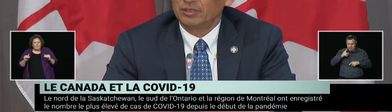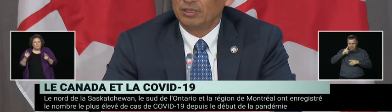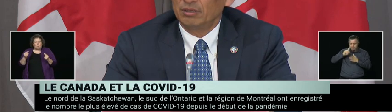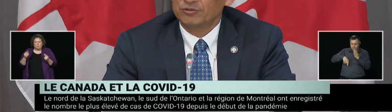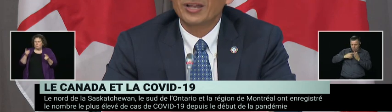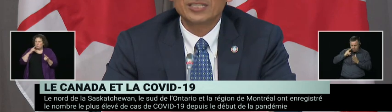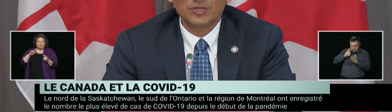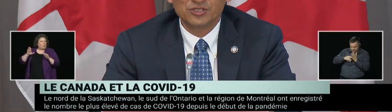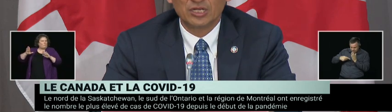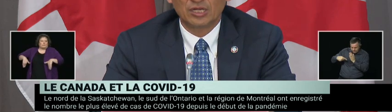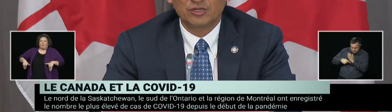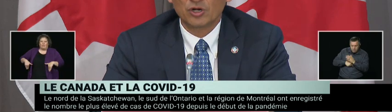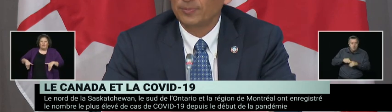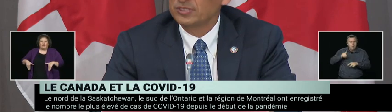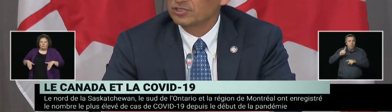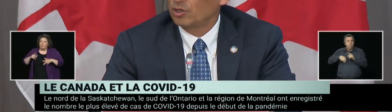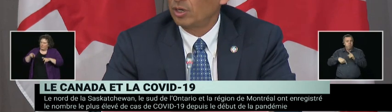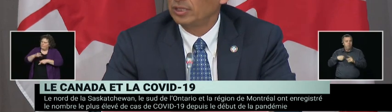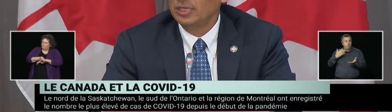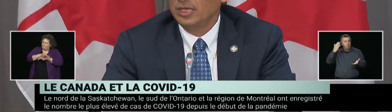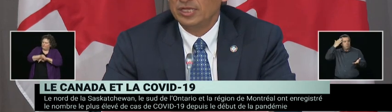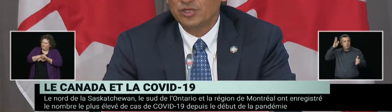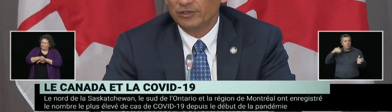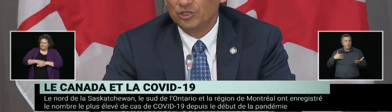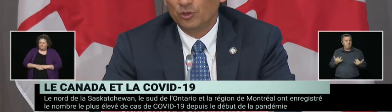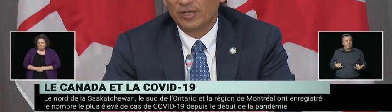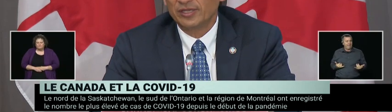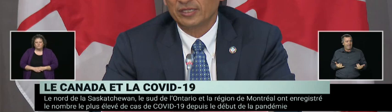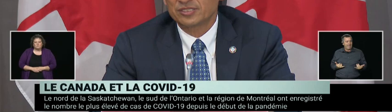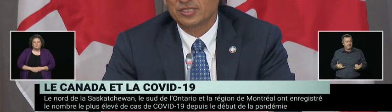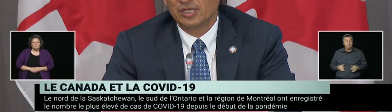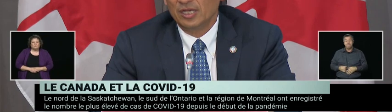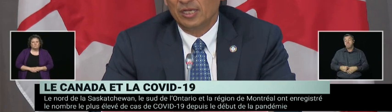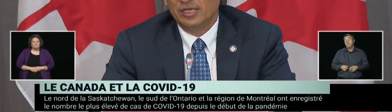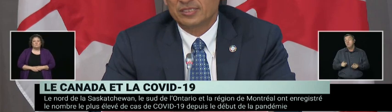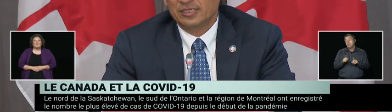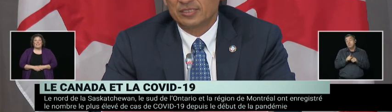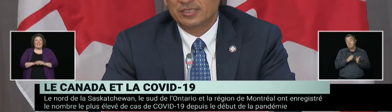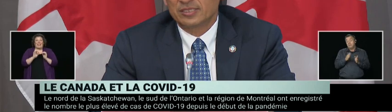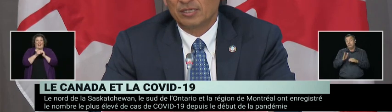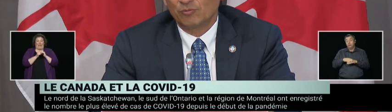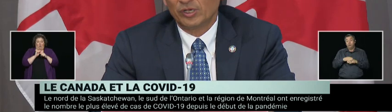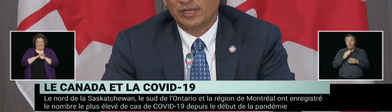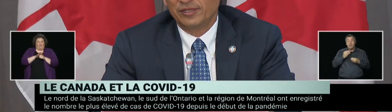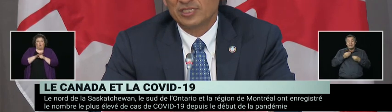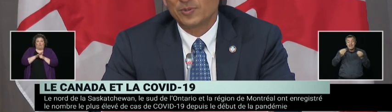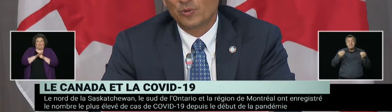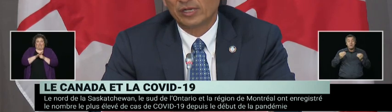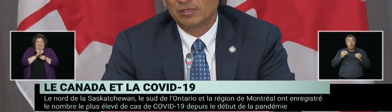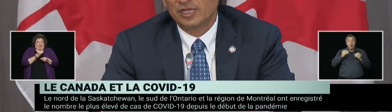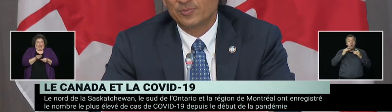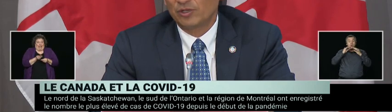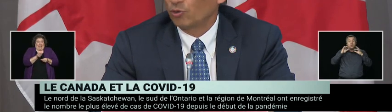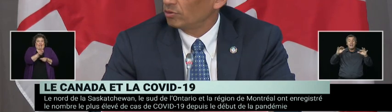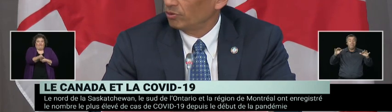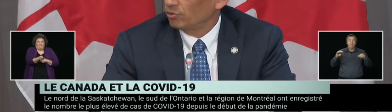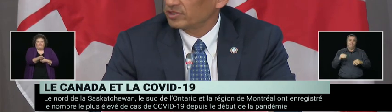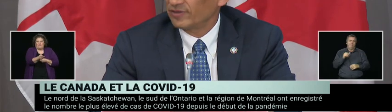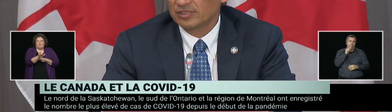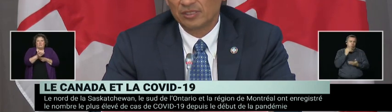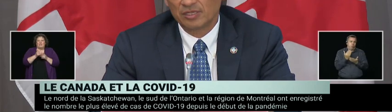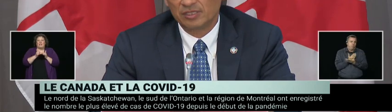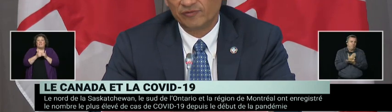transmission and droplets and so on is not new. I think it's what I think has been recognized by